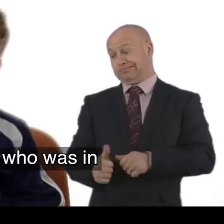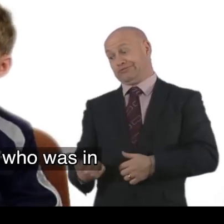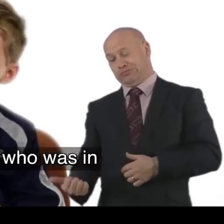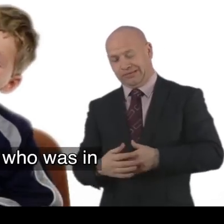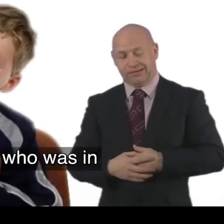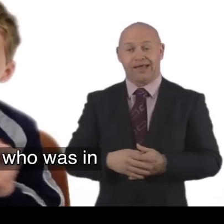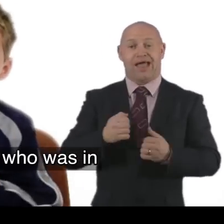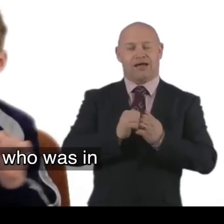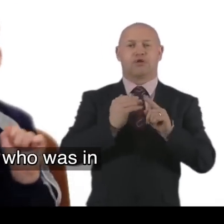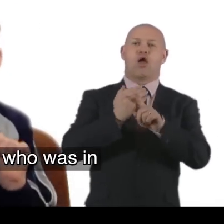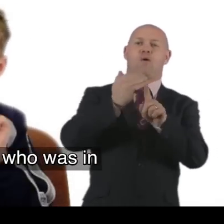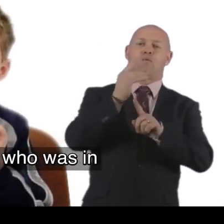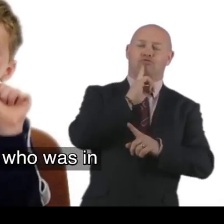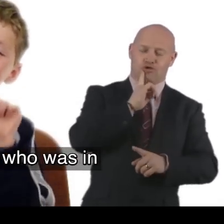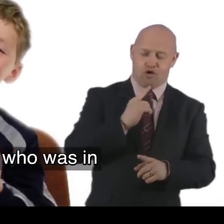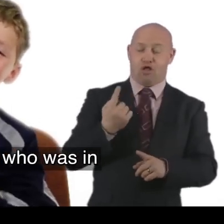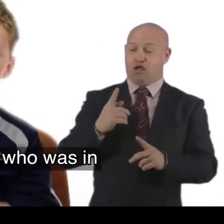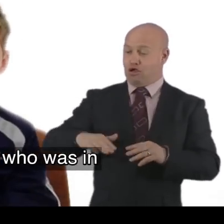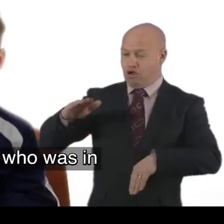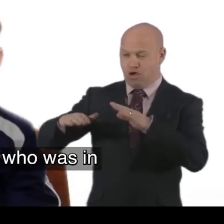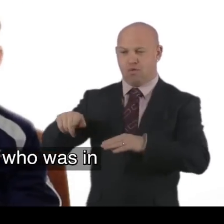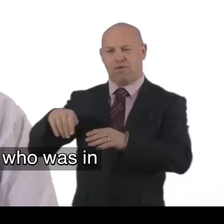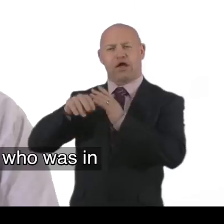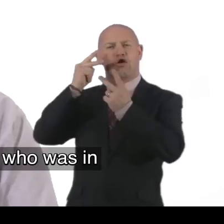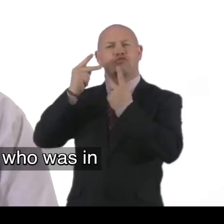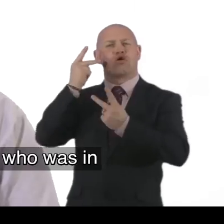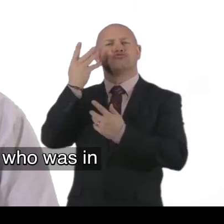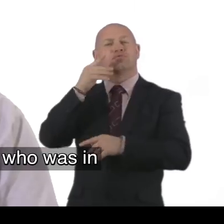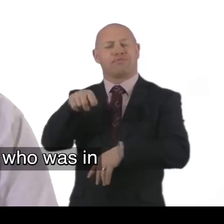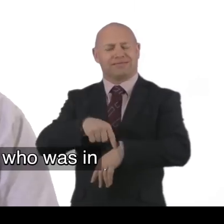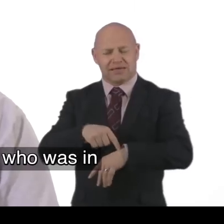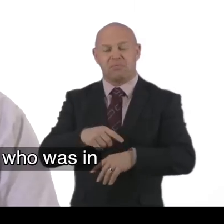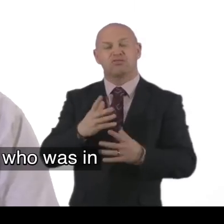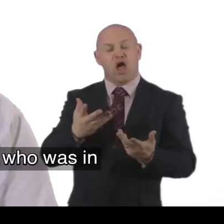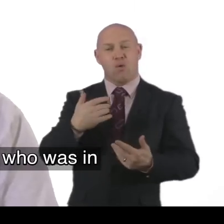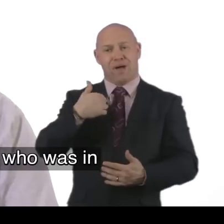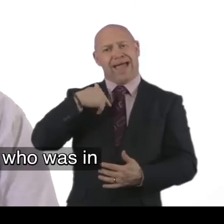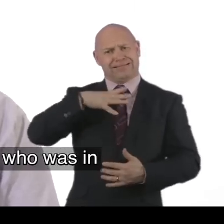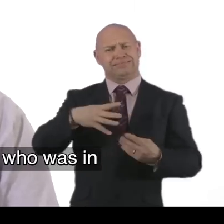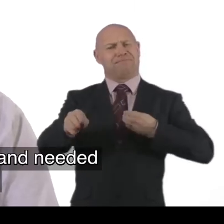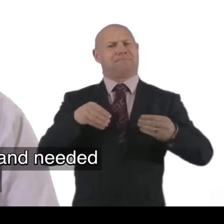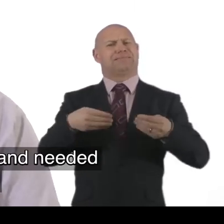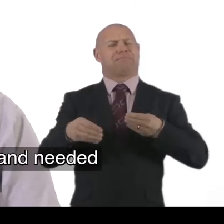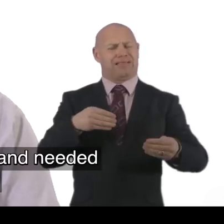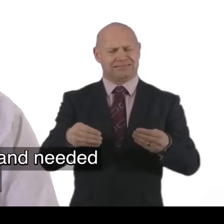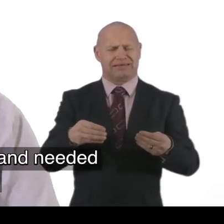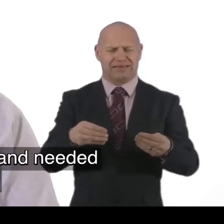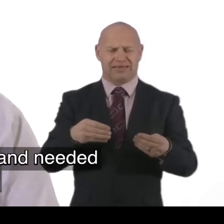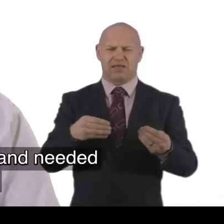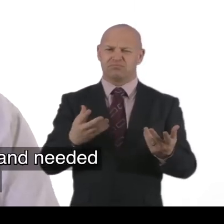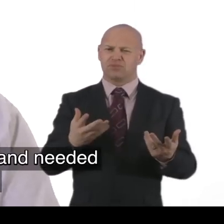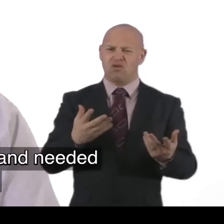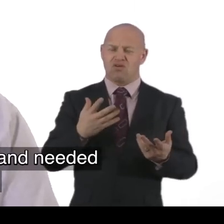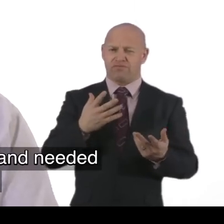few months old. Who's now sitting next to me. And an older girl. Uh. Who was. In nursery at the time. So I. I needed